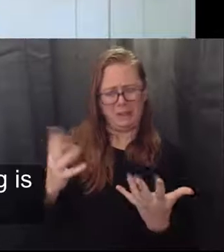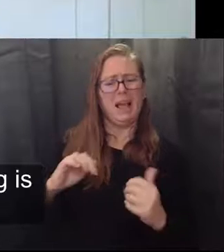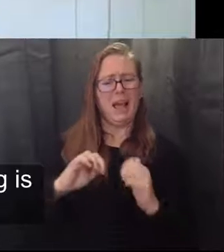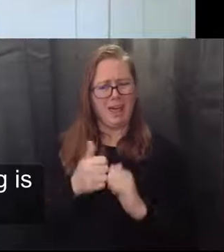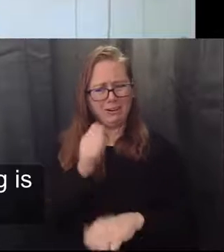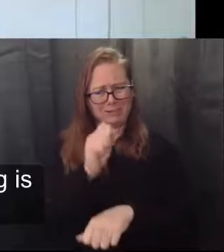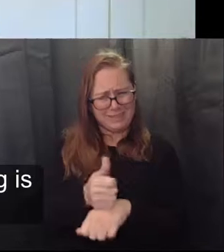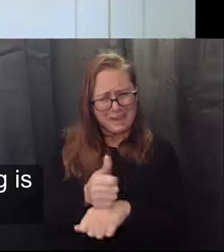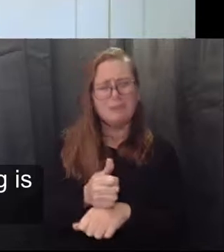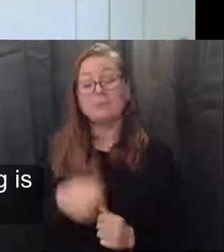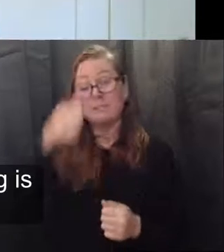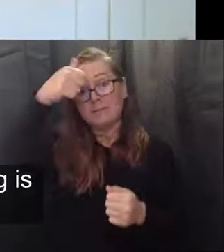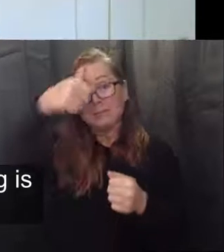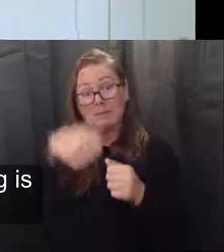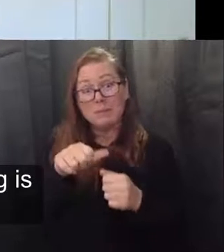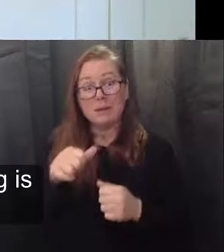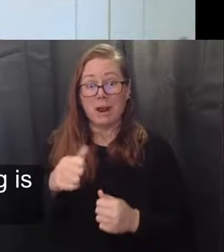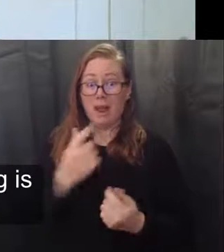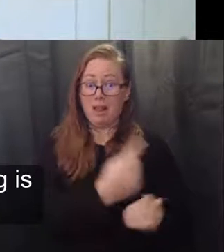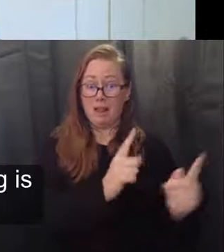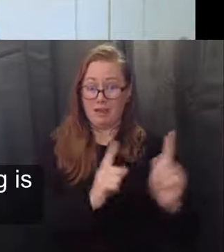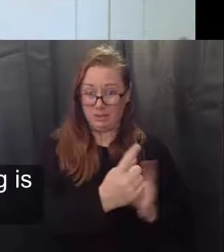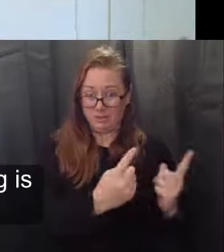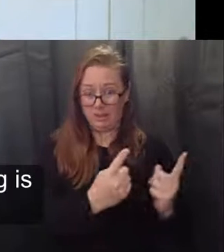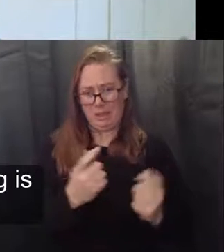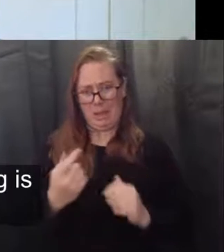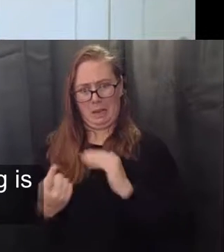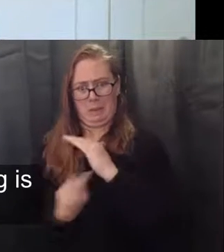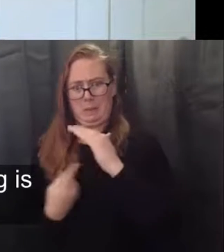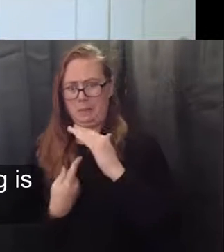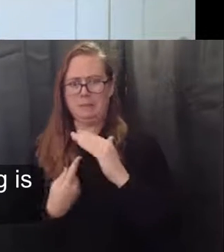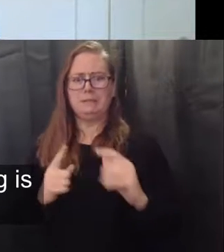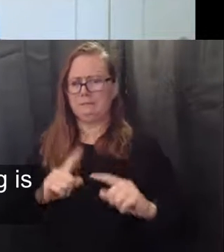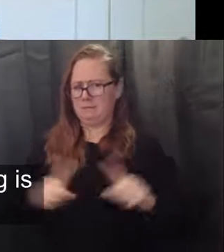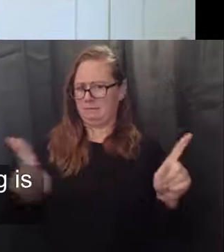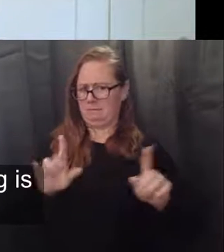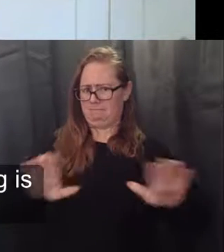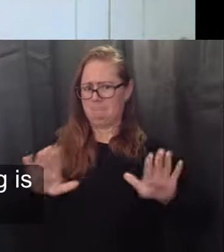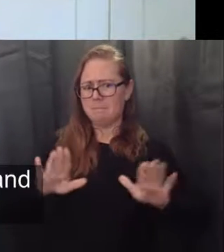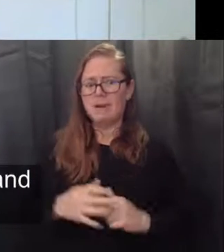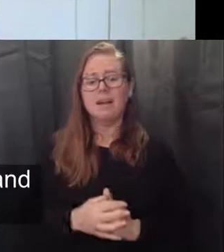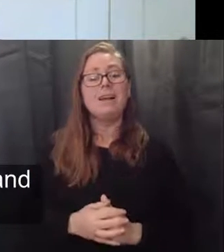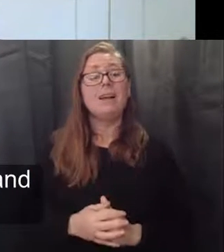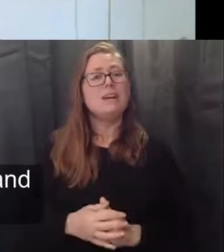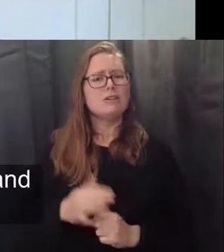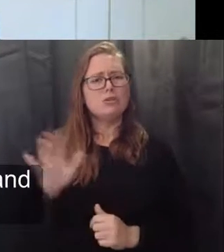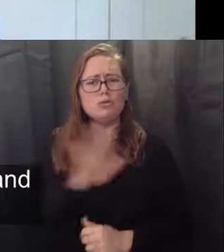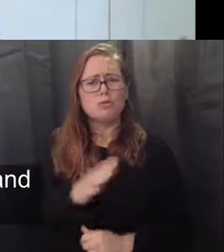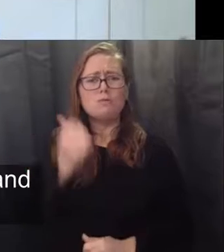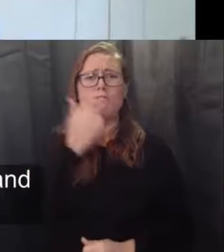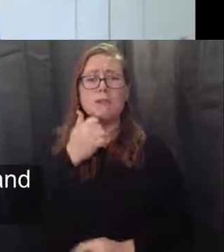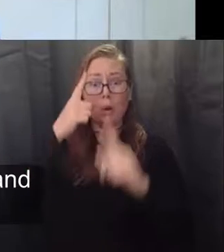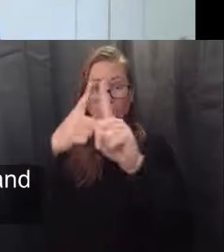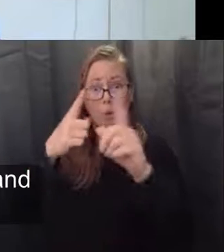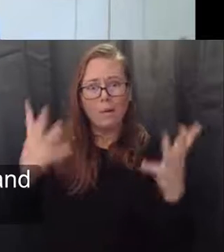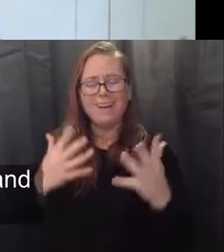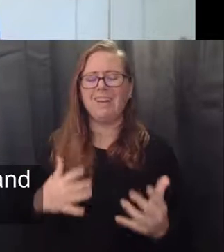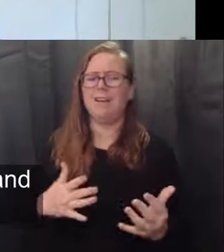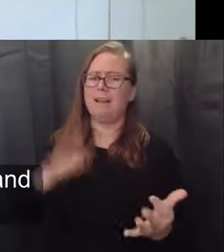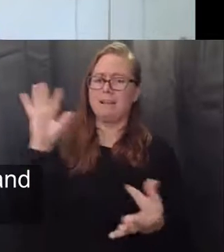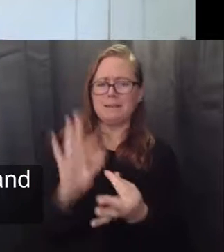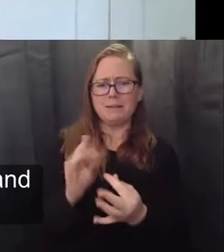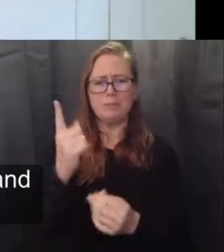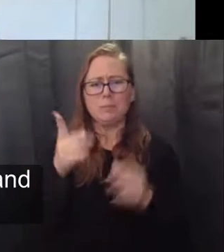So remember, Bengals, that social distancing is not the same thing as social isolation. Set a goal each day to reach out to